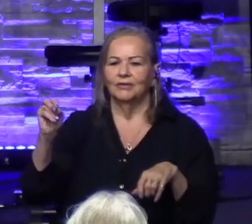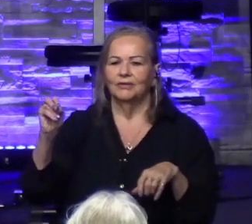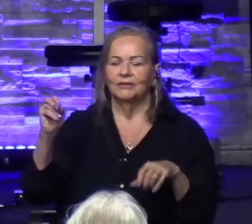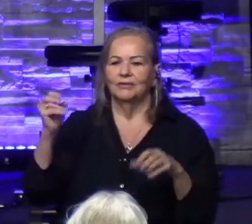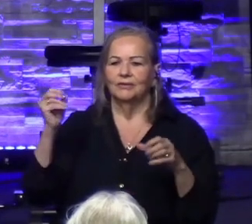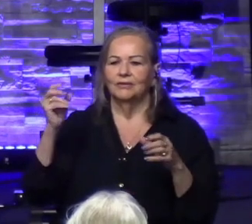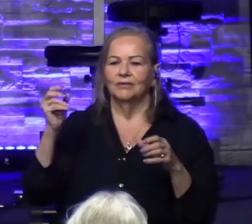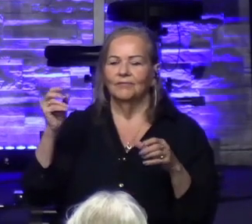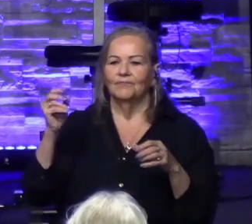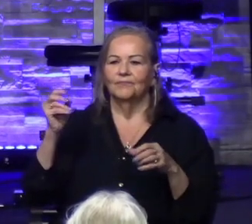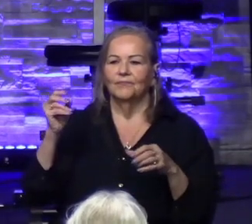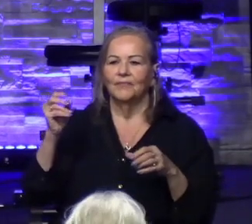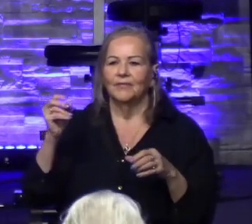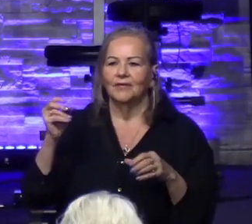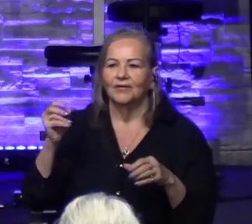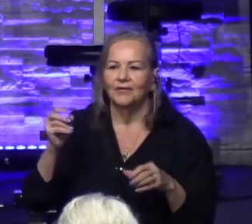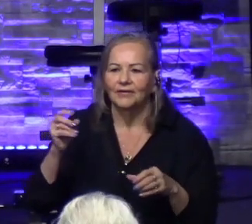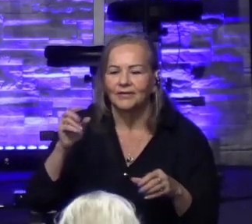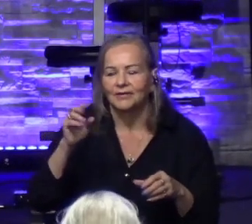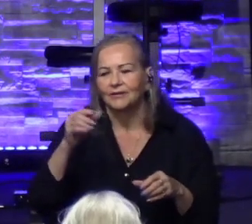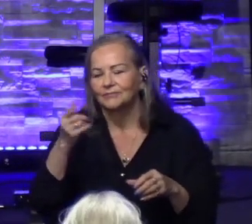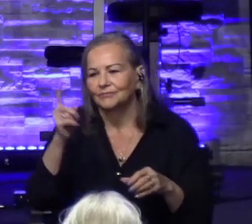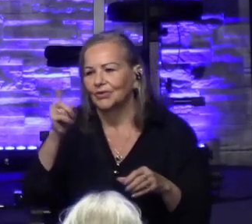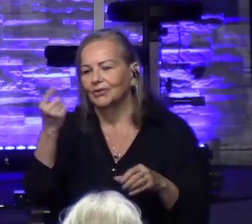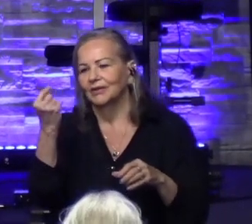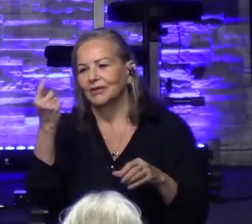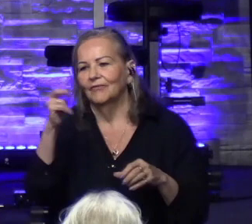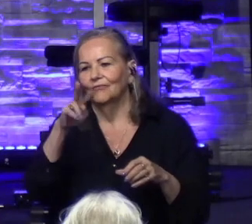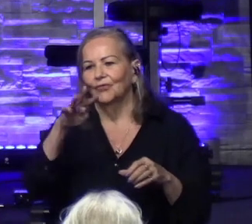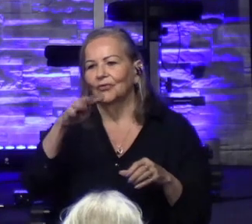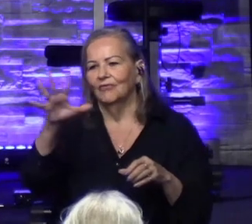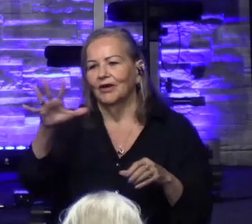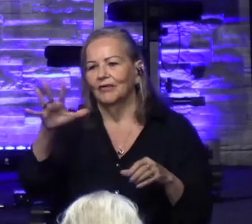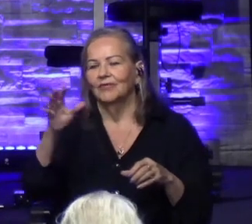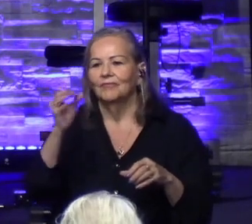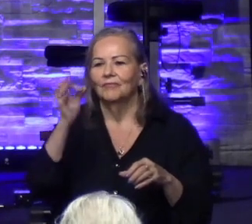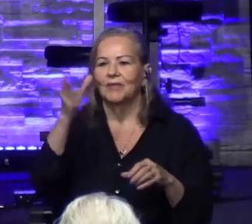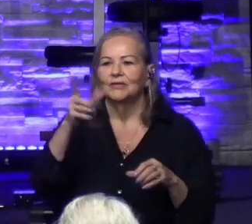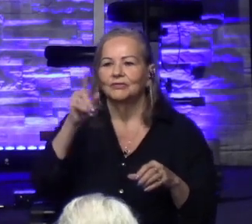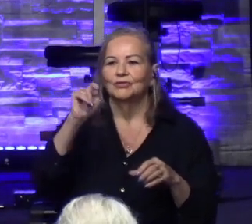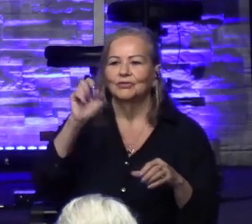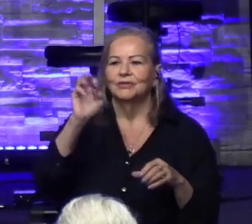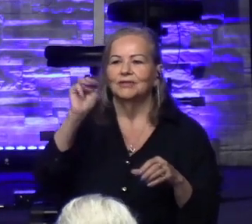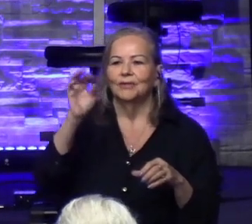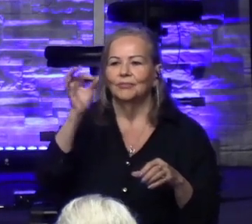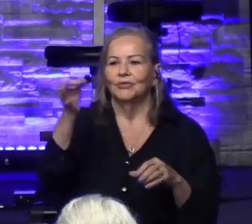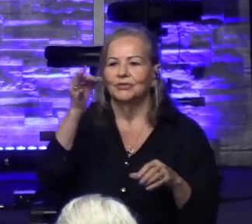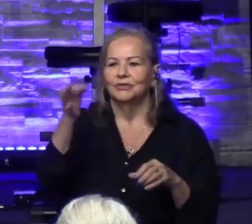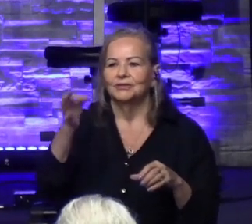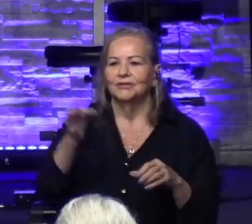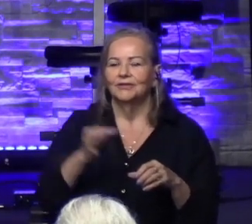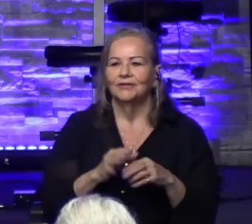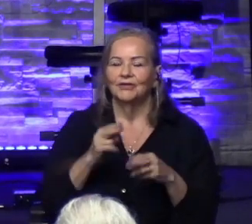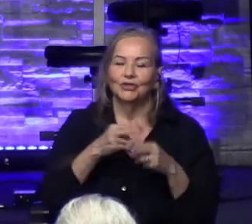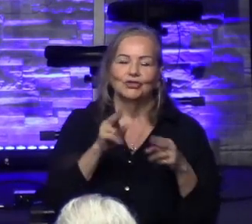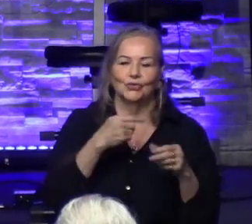.45 when Pastor Tim preaches. But I don't think we should be, I'm just kidding. He's shorter than I am.